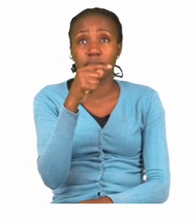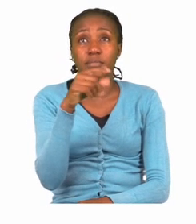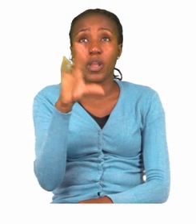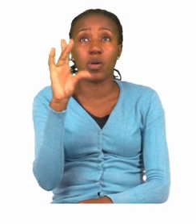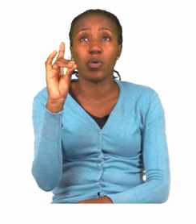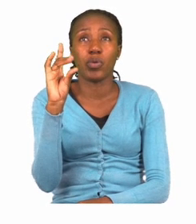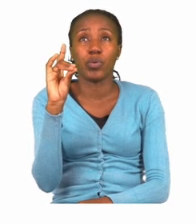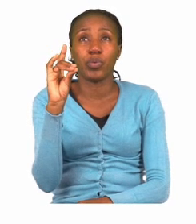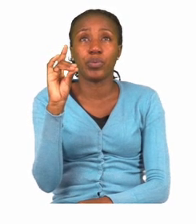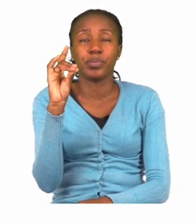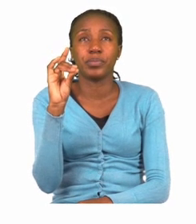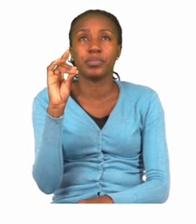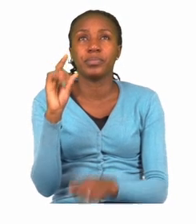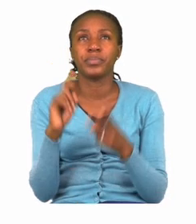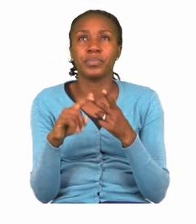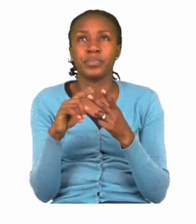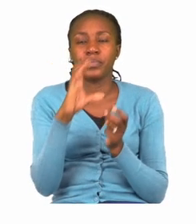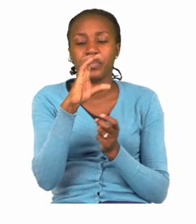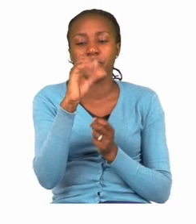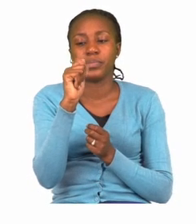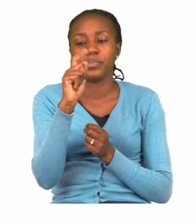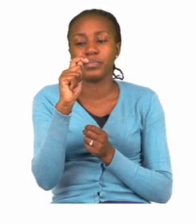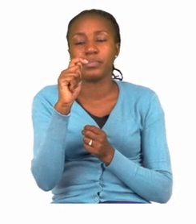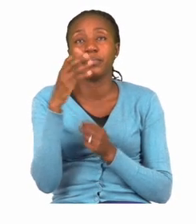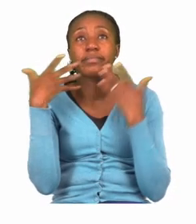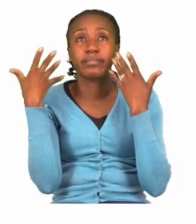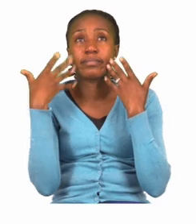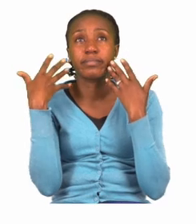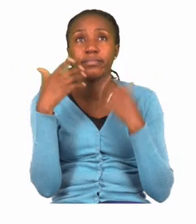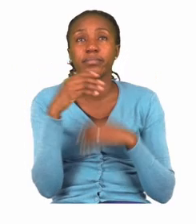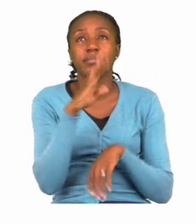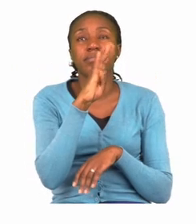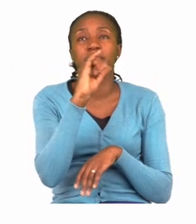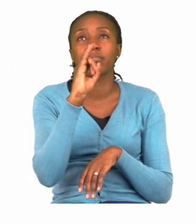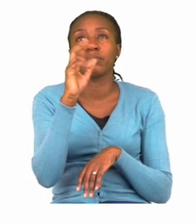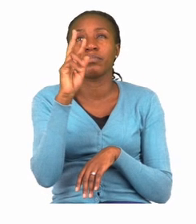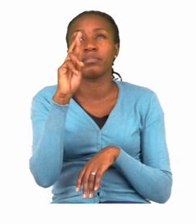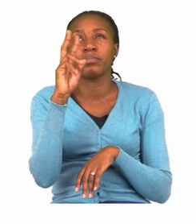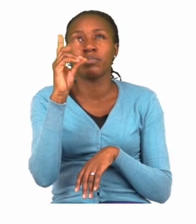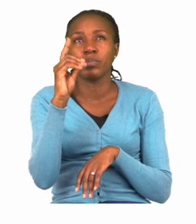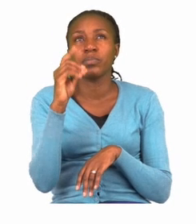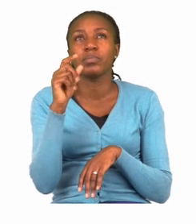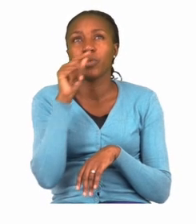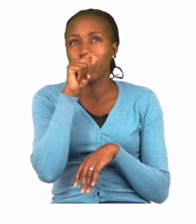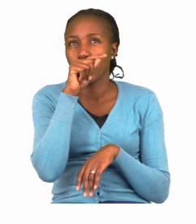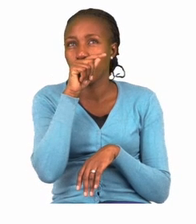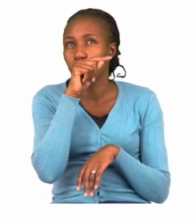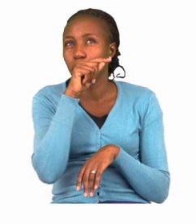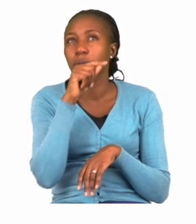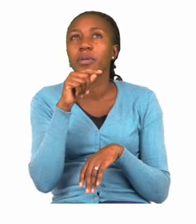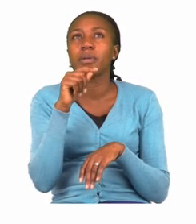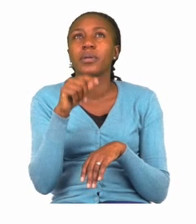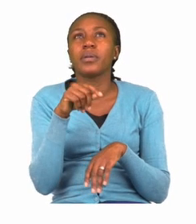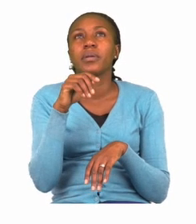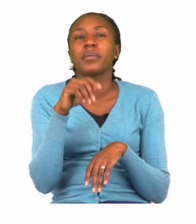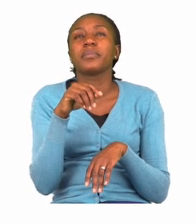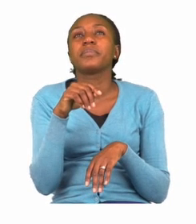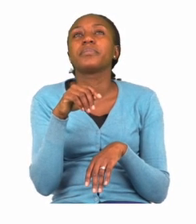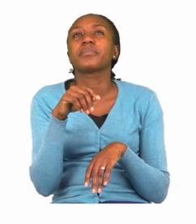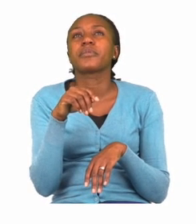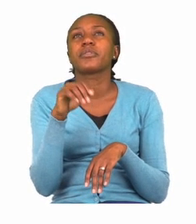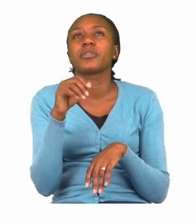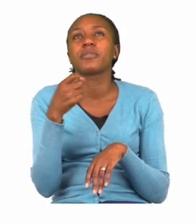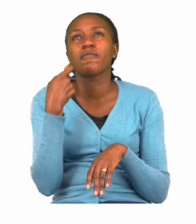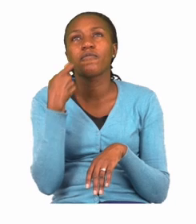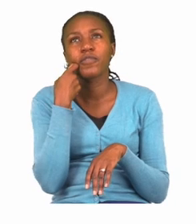Then we have cat, bird, pet and fish.